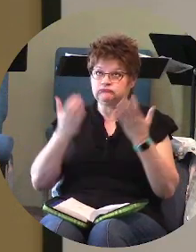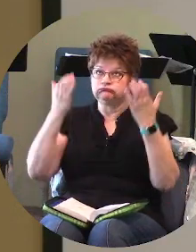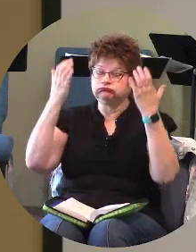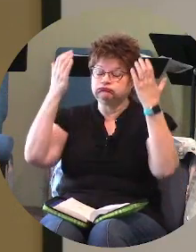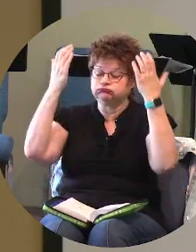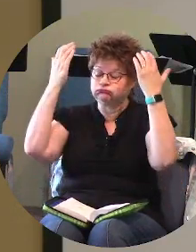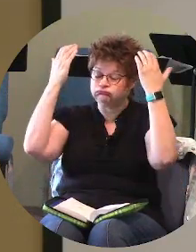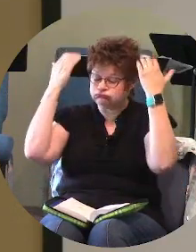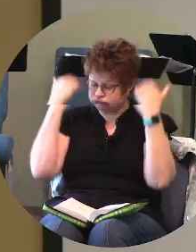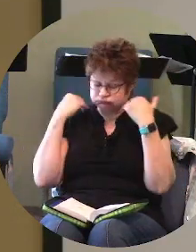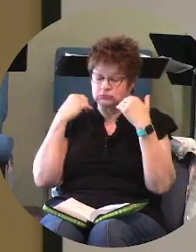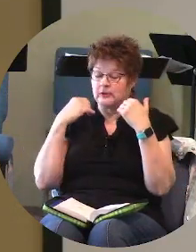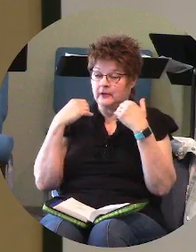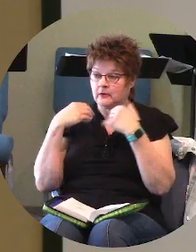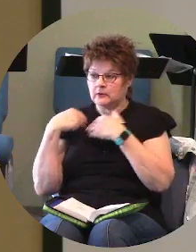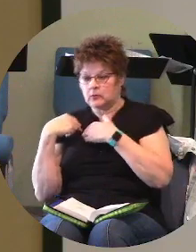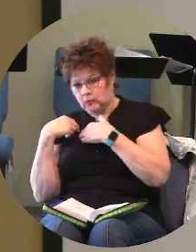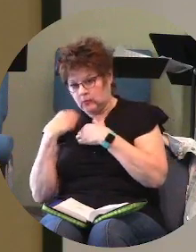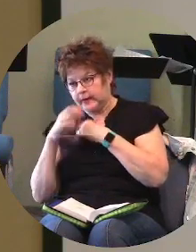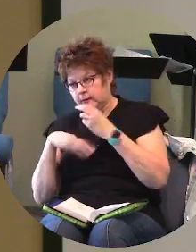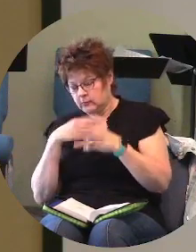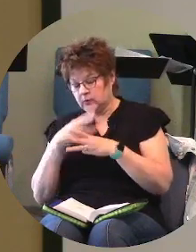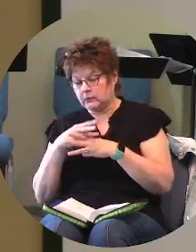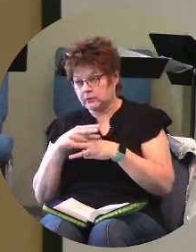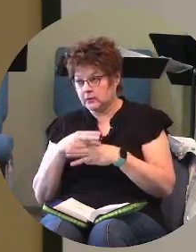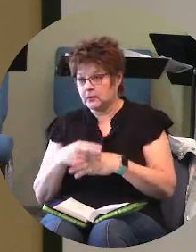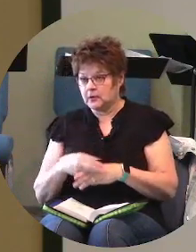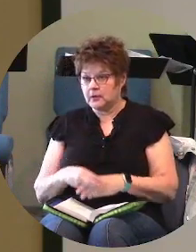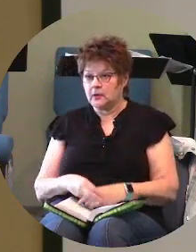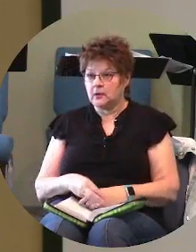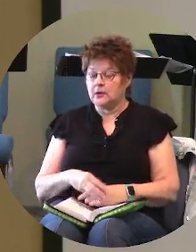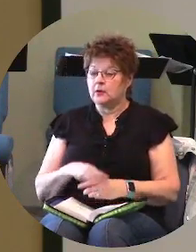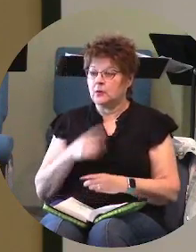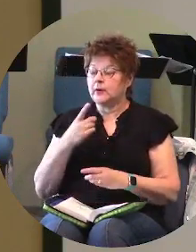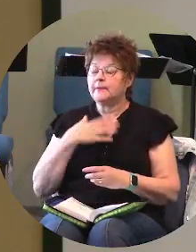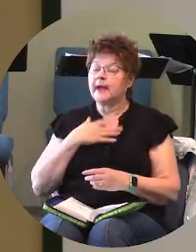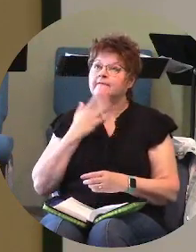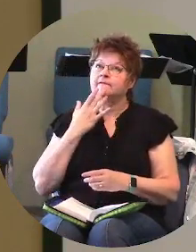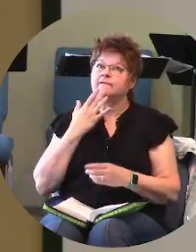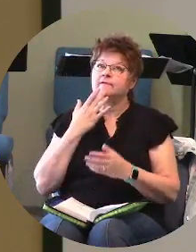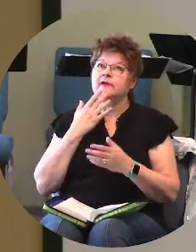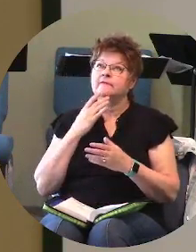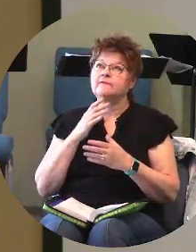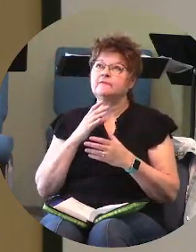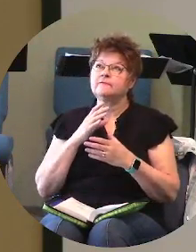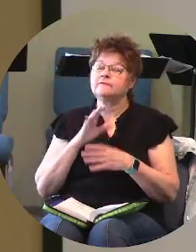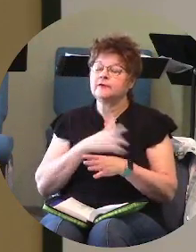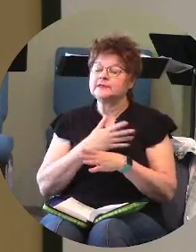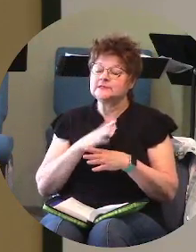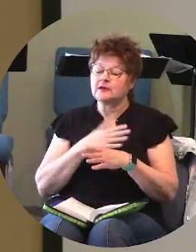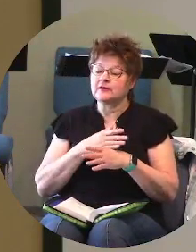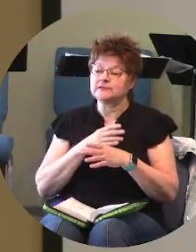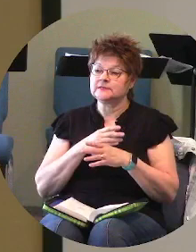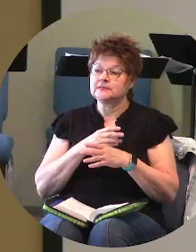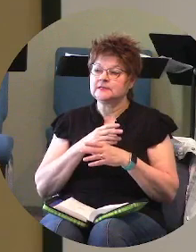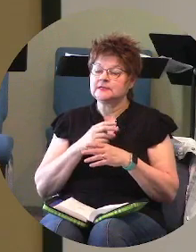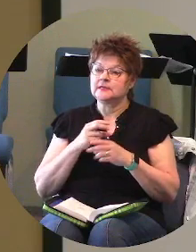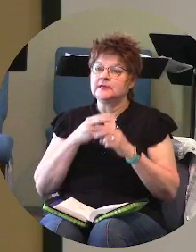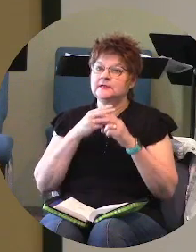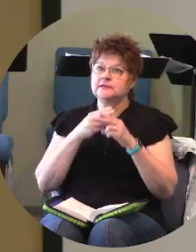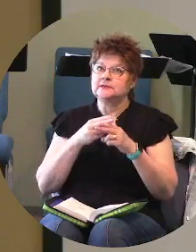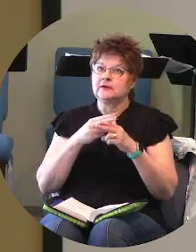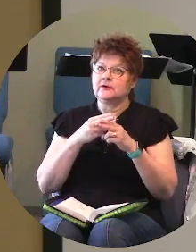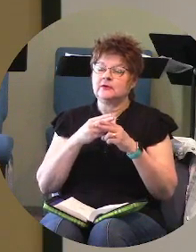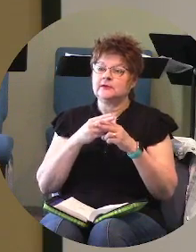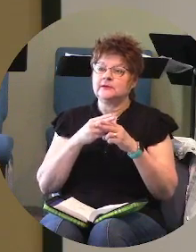the weight of the world uh one of my favorite songs is uh he he will carry you if he carried the weight of the